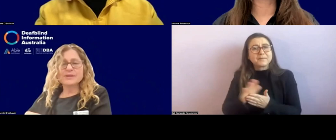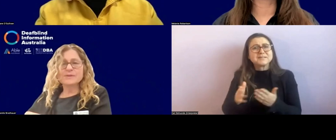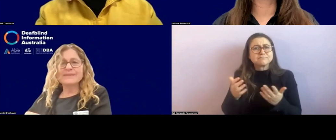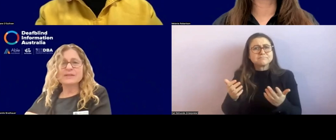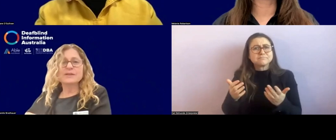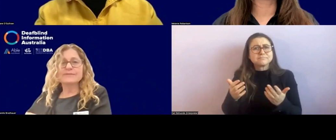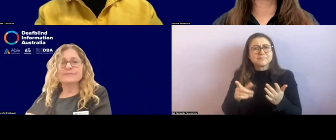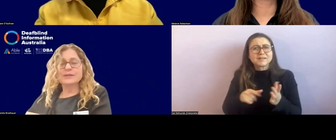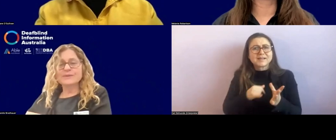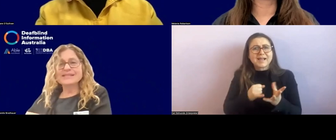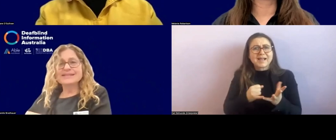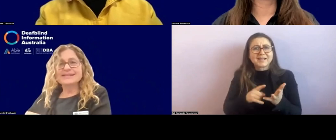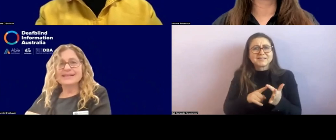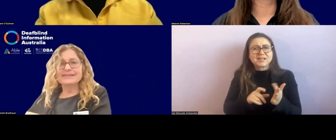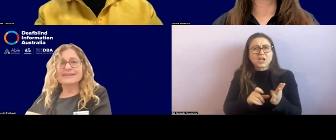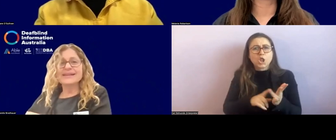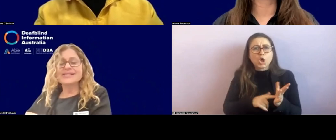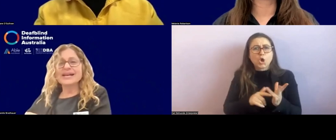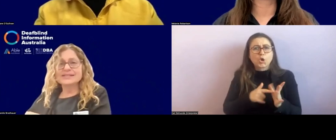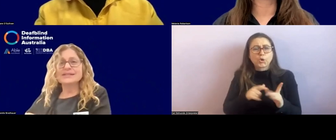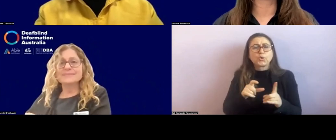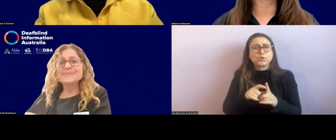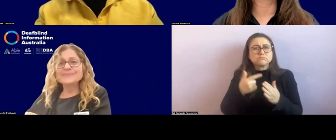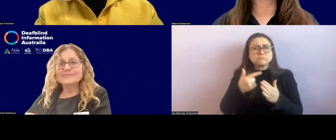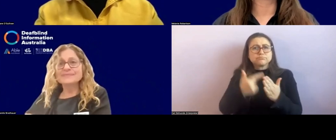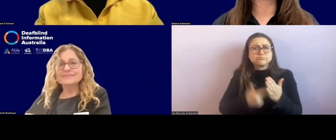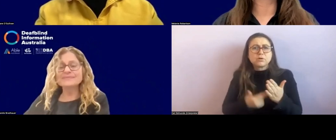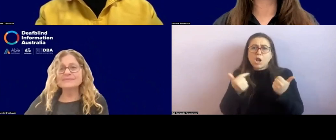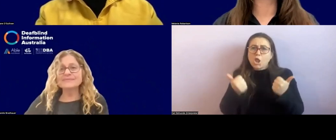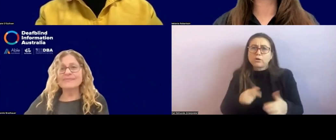the, you know, we have a lot of requests in education.